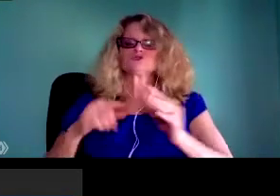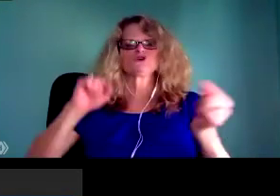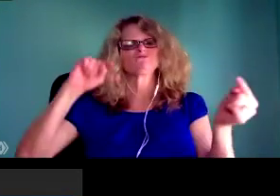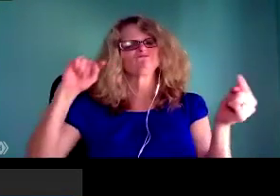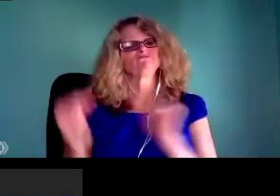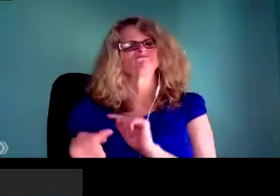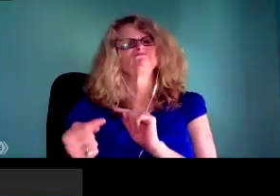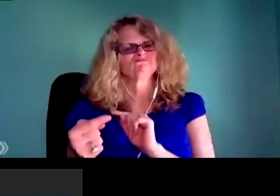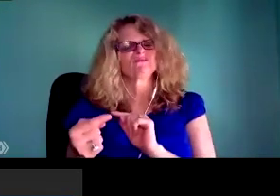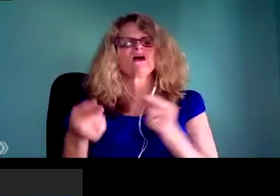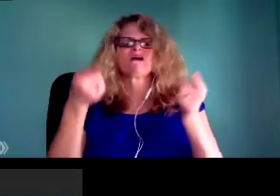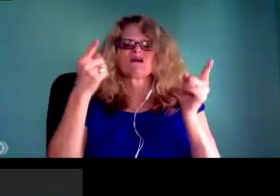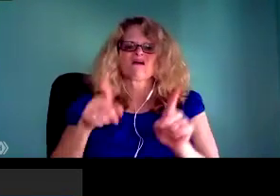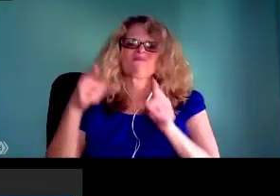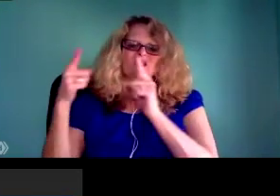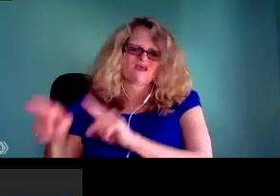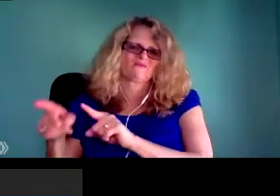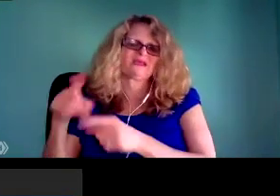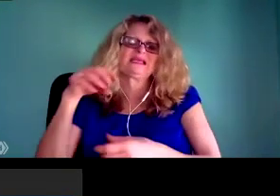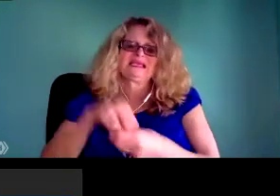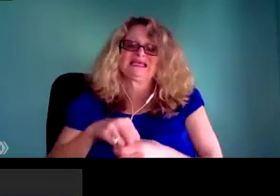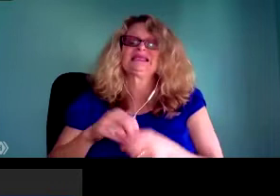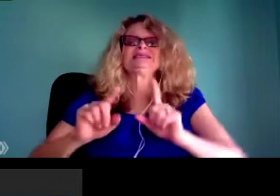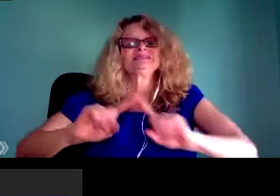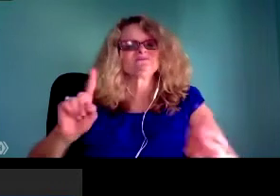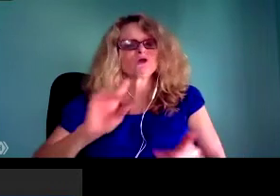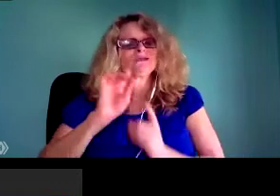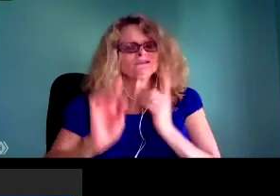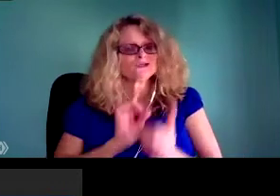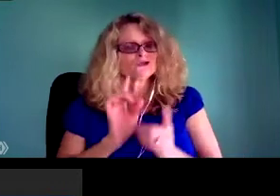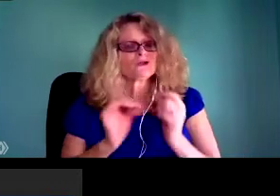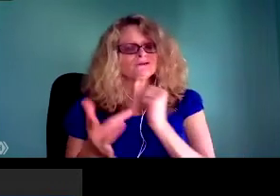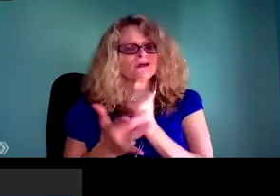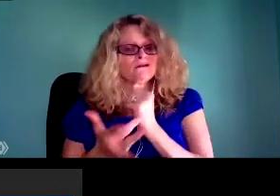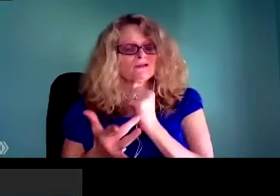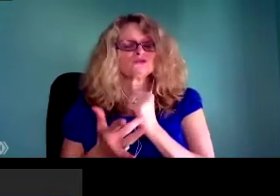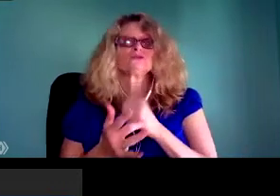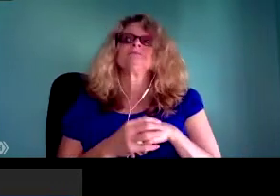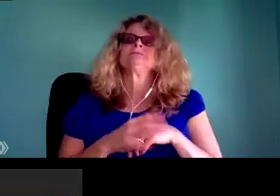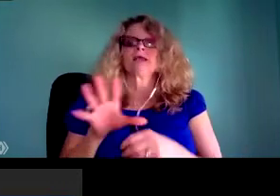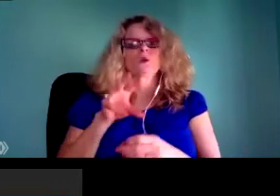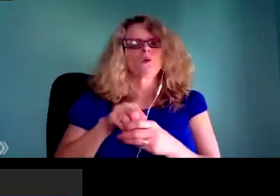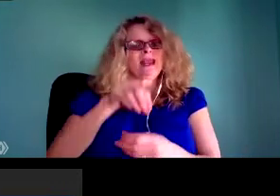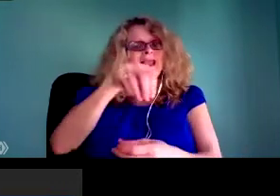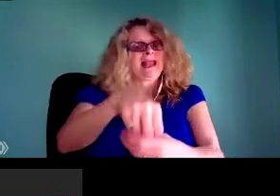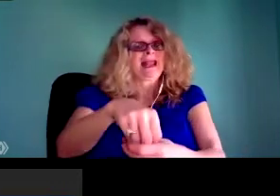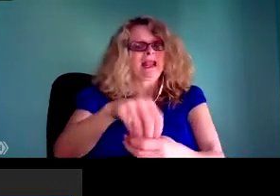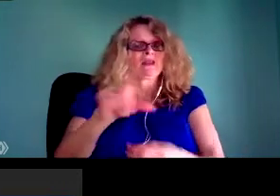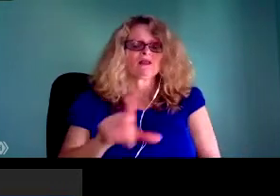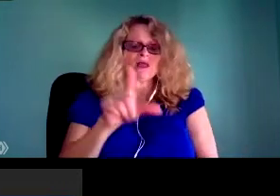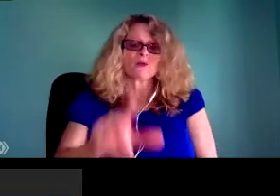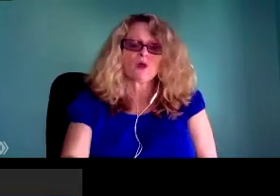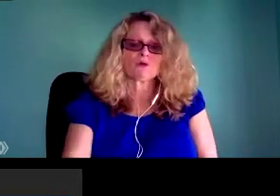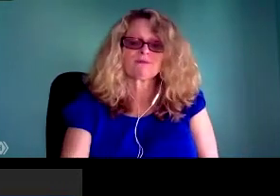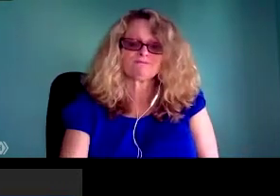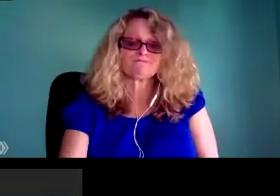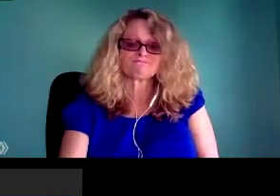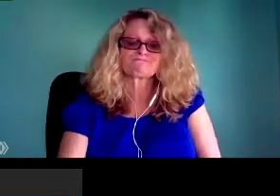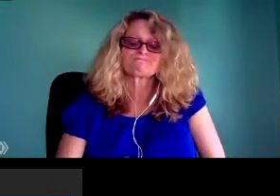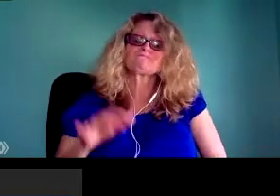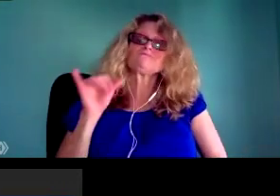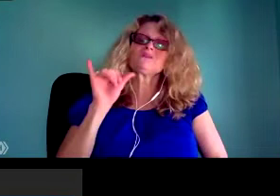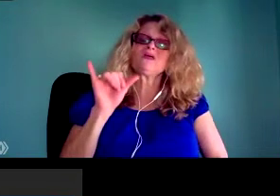isn't isn't quite liberatory force that we thought it would be. Or maybe there are some consequences